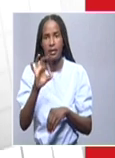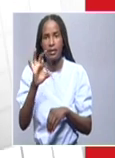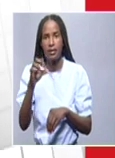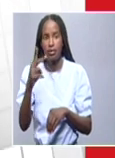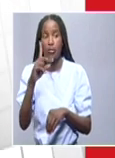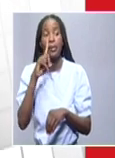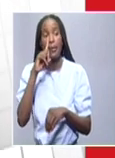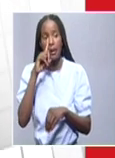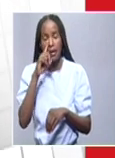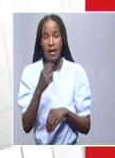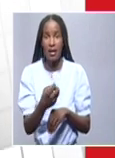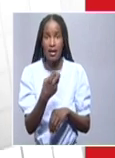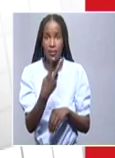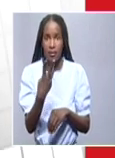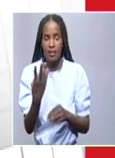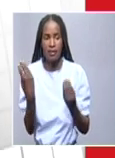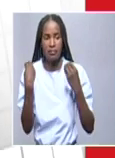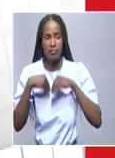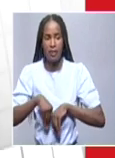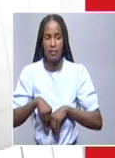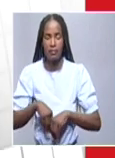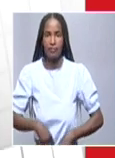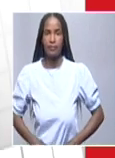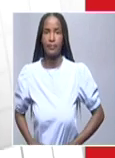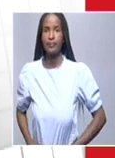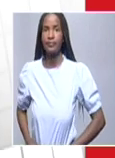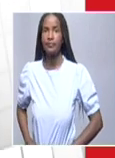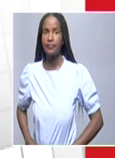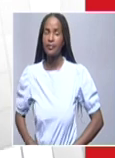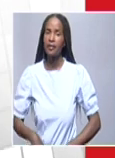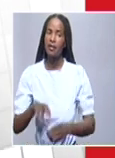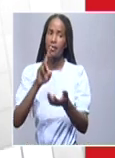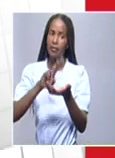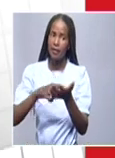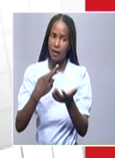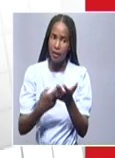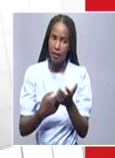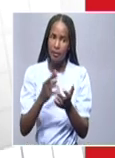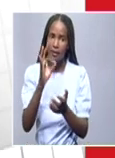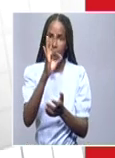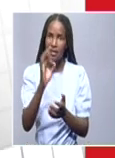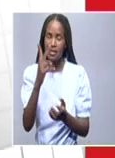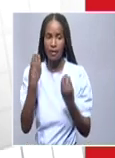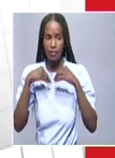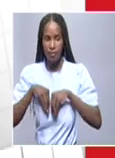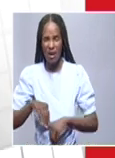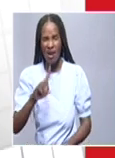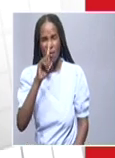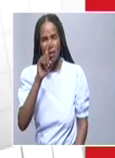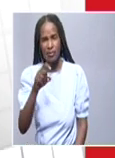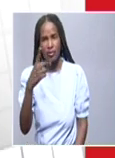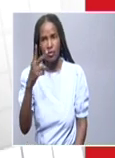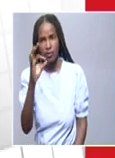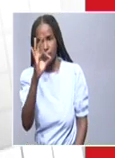in the last 24-hour reporting cycle. This represents a positivity ratio of 1.2%.